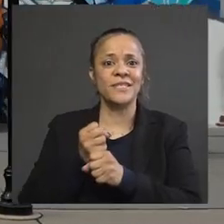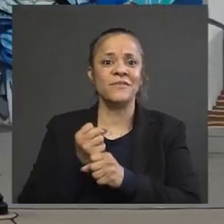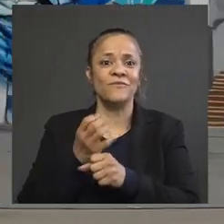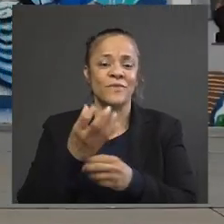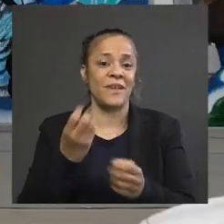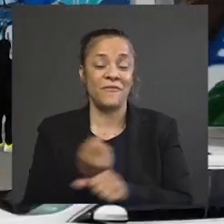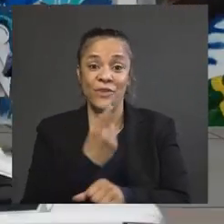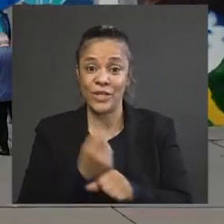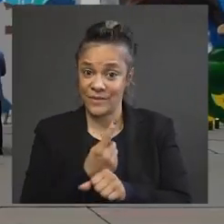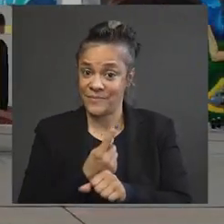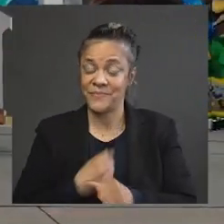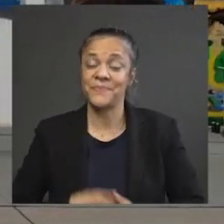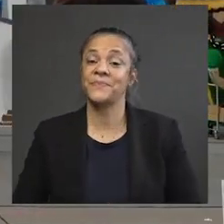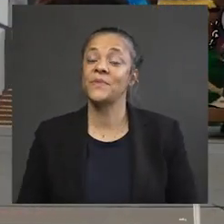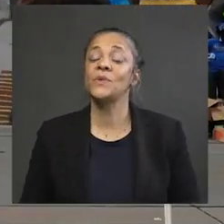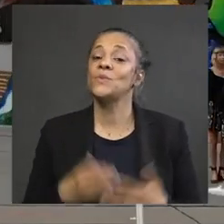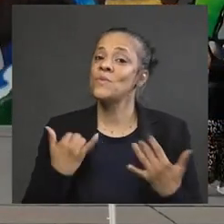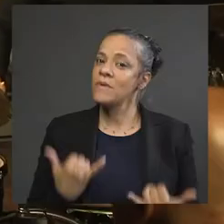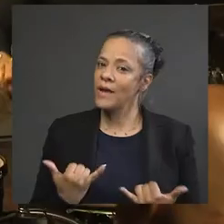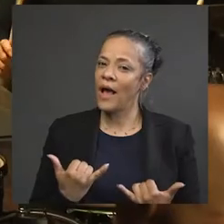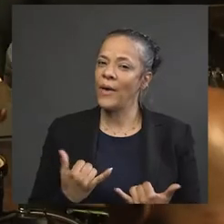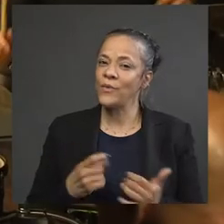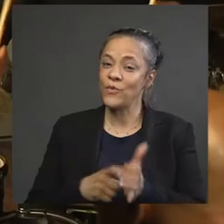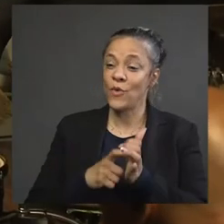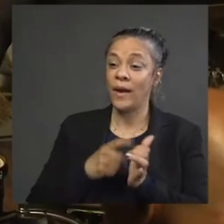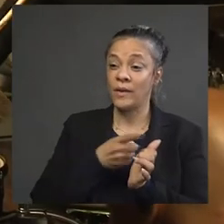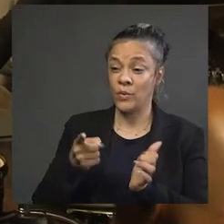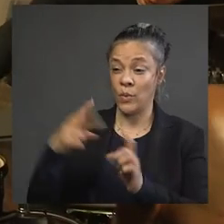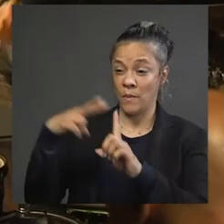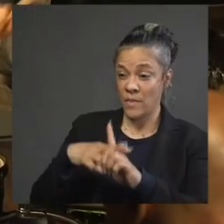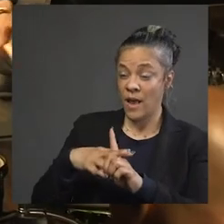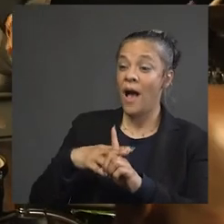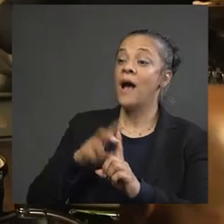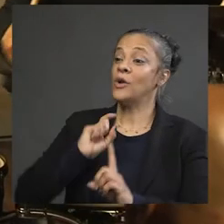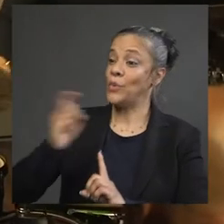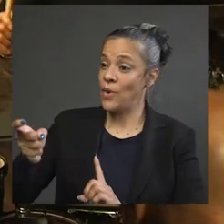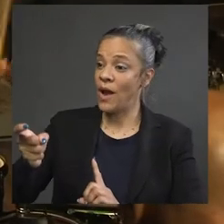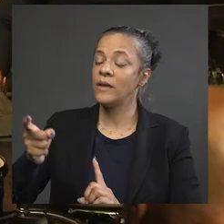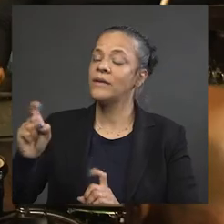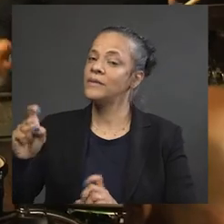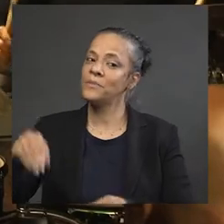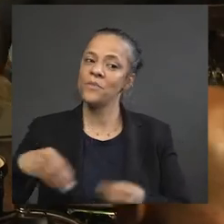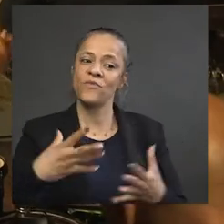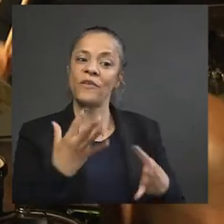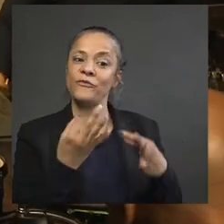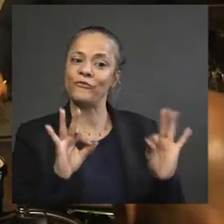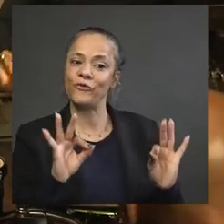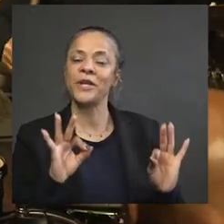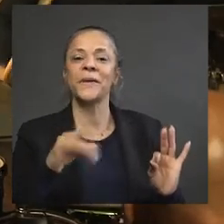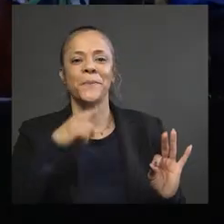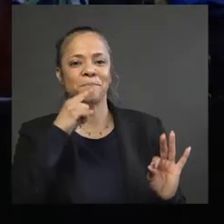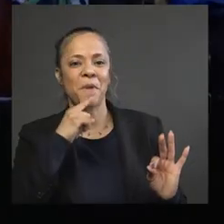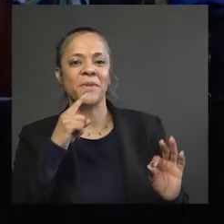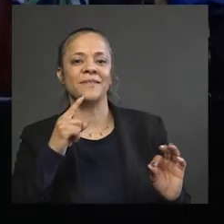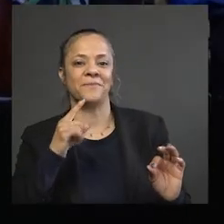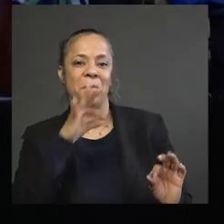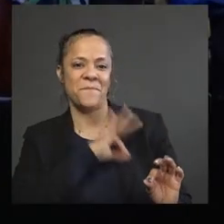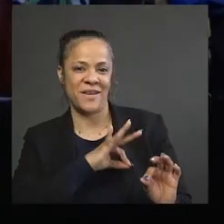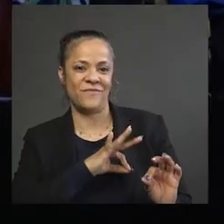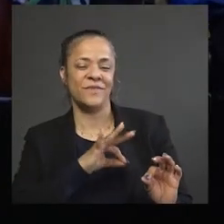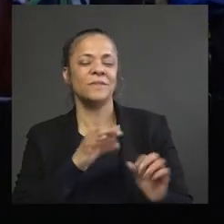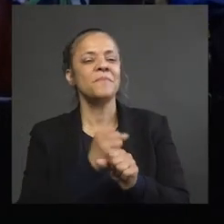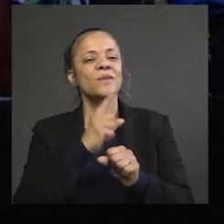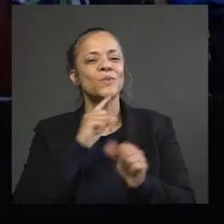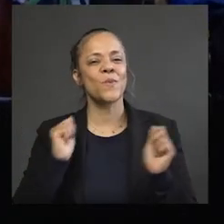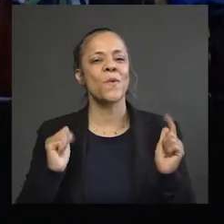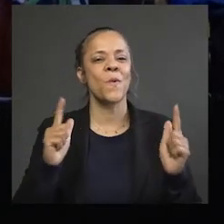We're taking it a step further by requiring all grant recipients to provide free public benefits through art with meaningful improvements to ensure